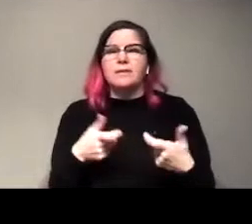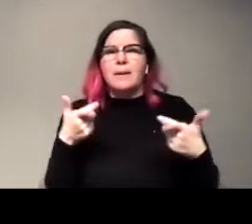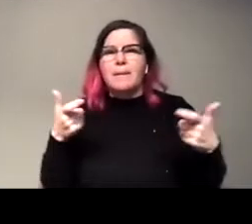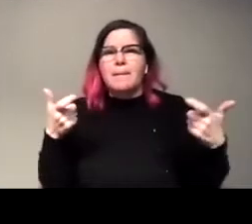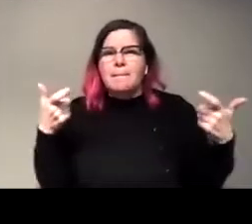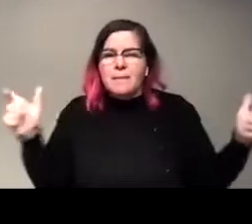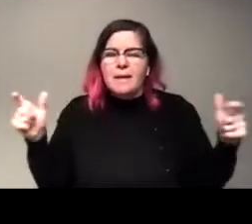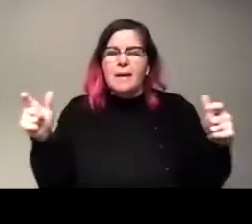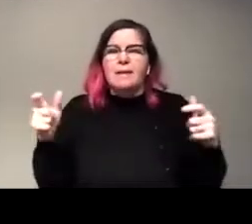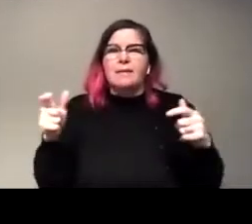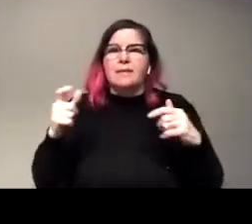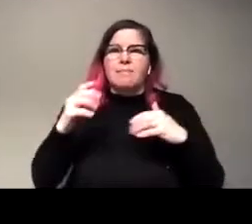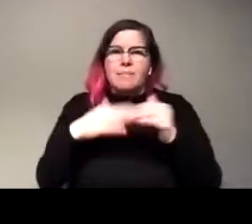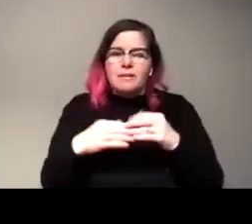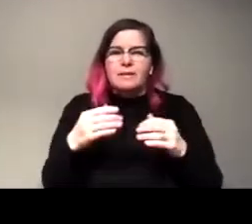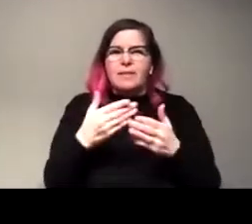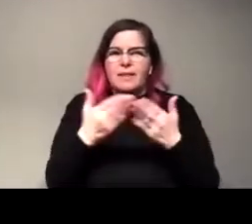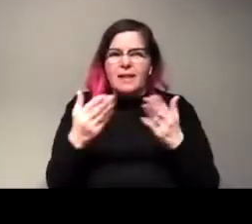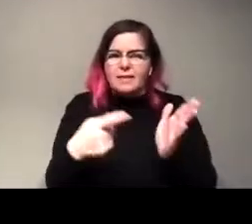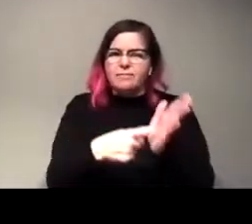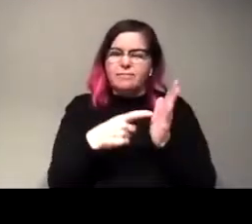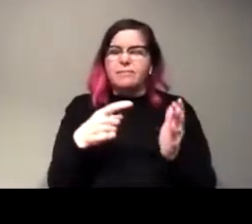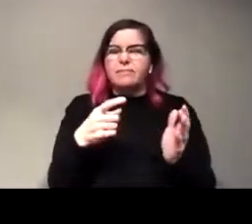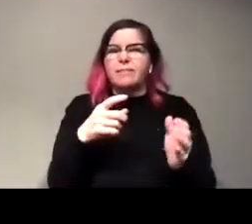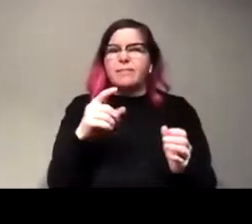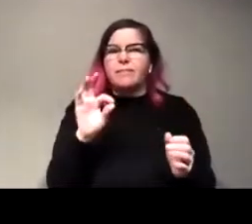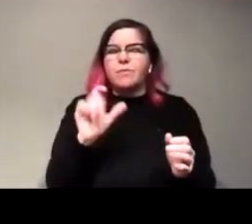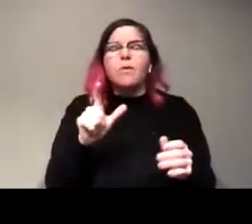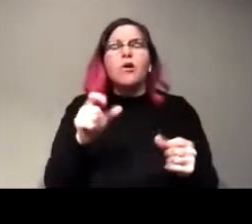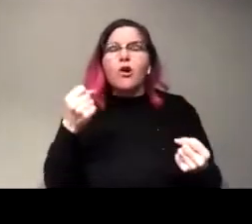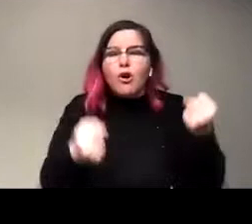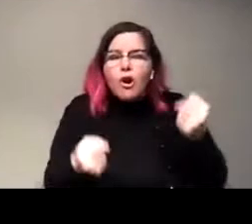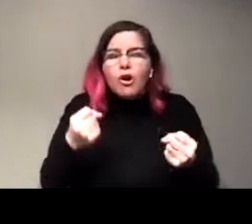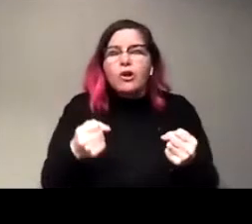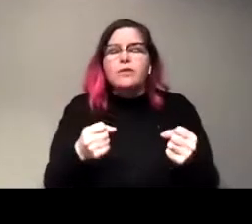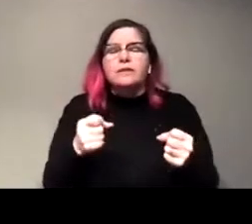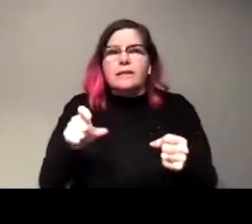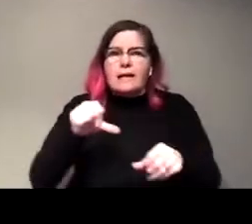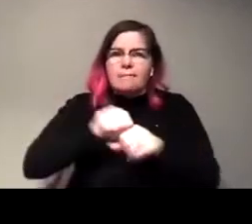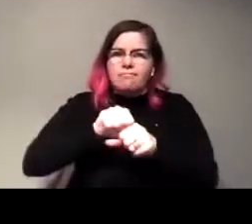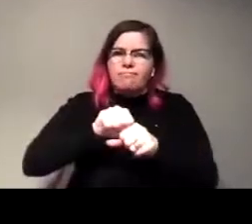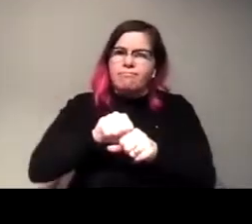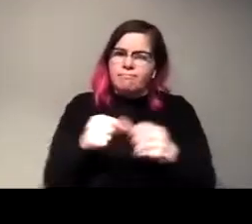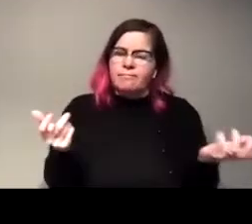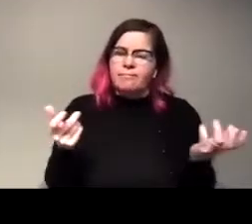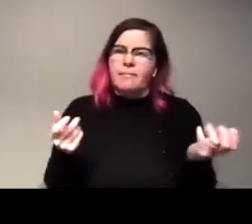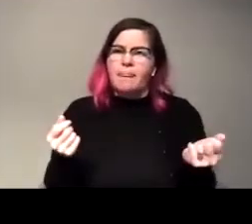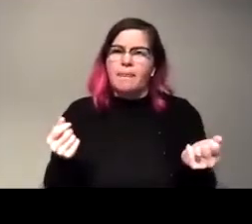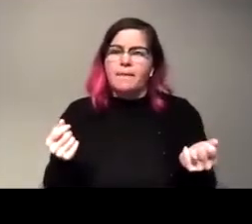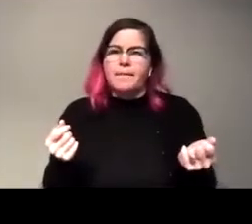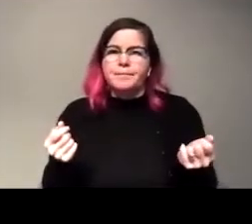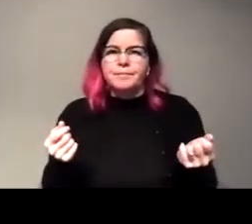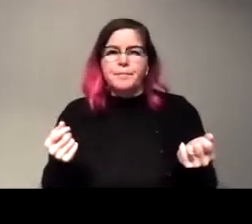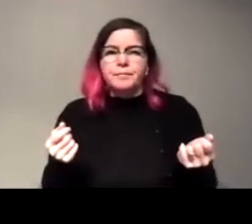that, uh, you know, uses fuels like cars and all these things. Right. And all, you know, and so,